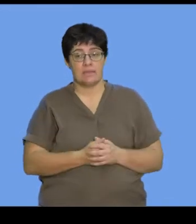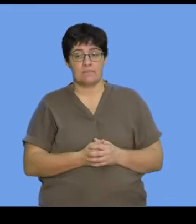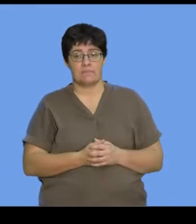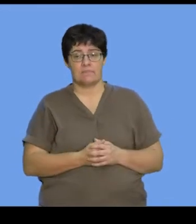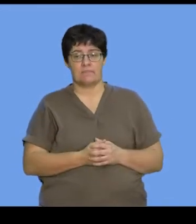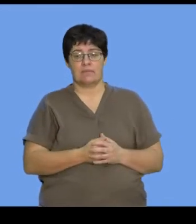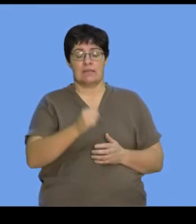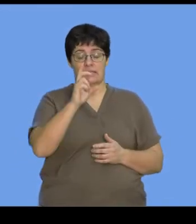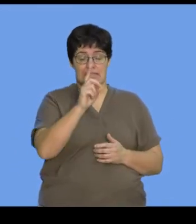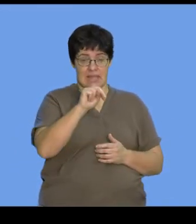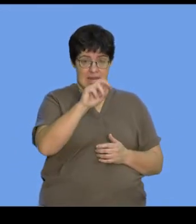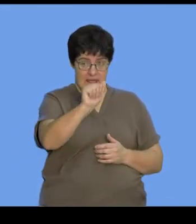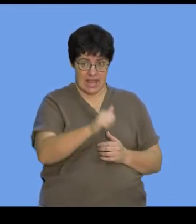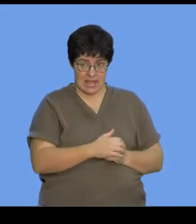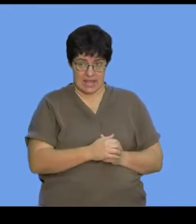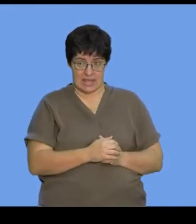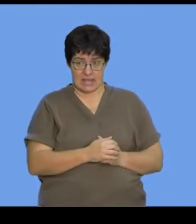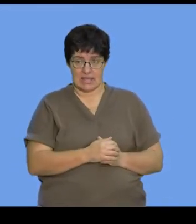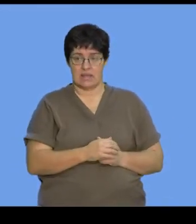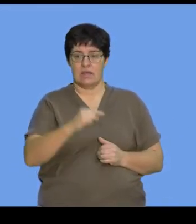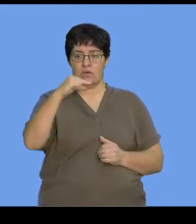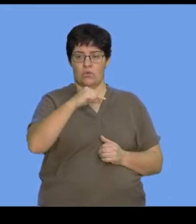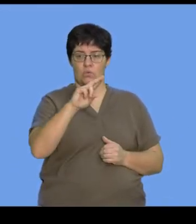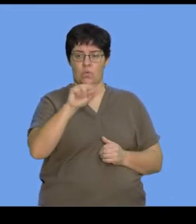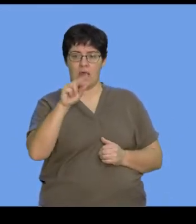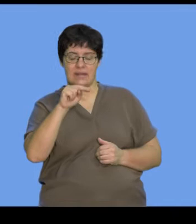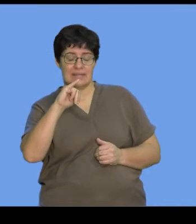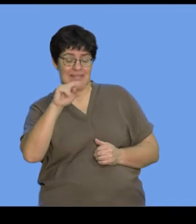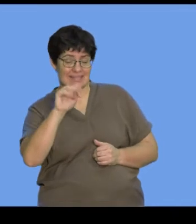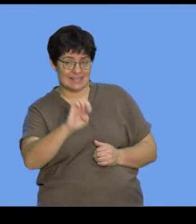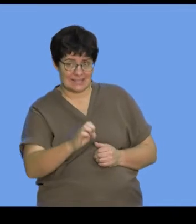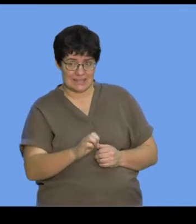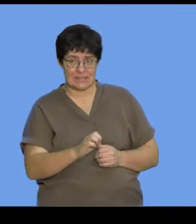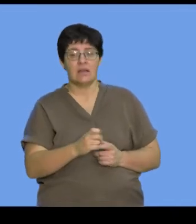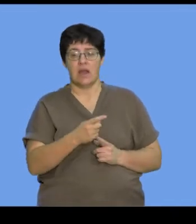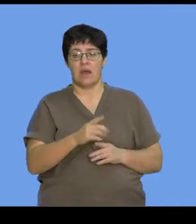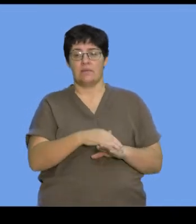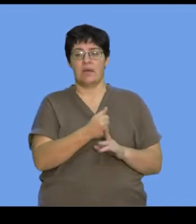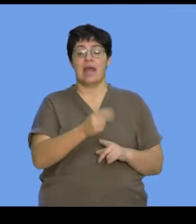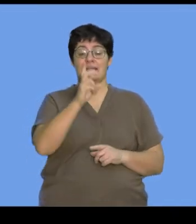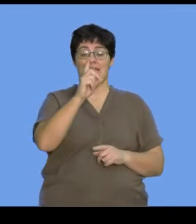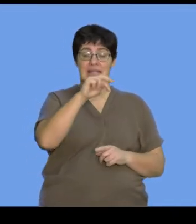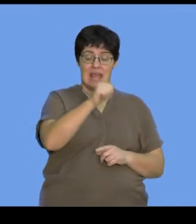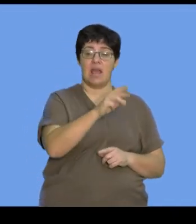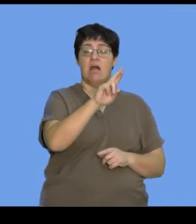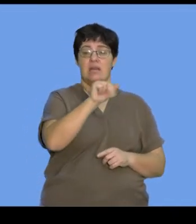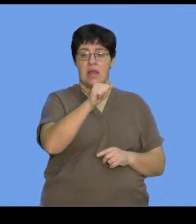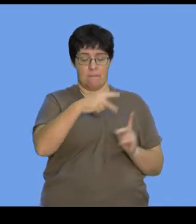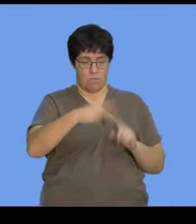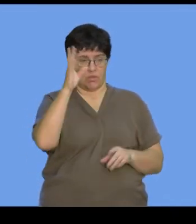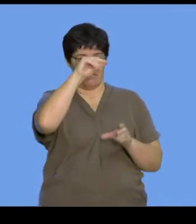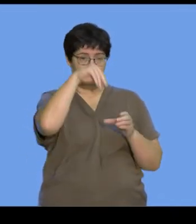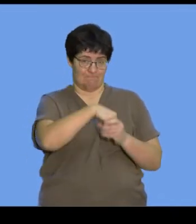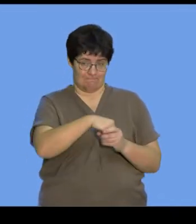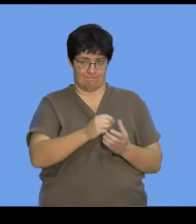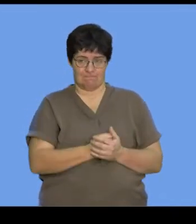DNA. So, we call them your guanine purine bases, and they're found both in DNA and RNA. And